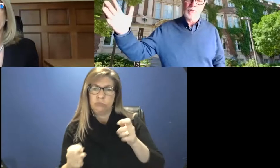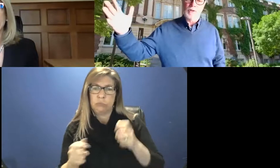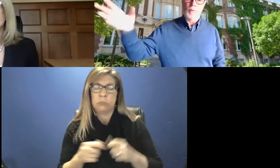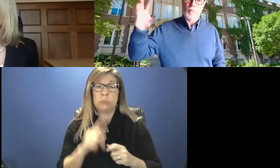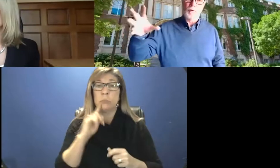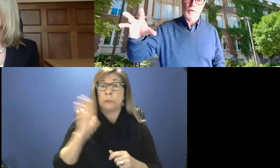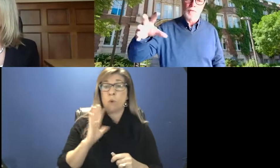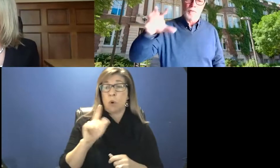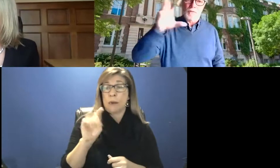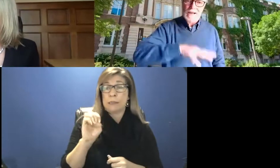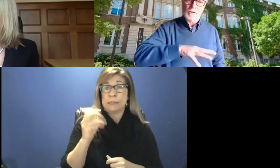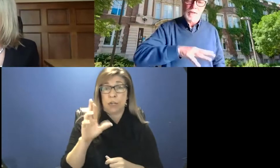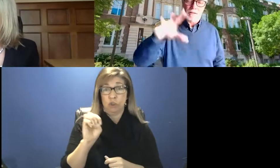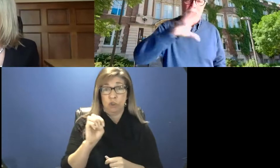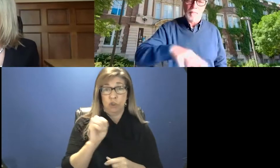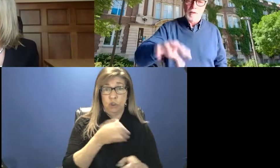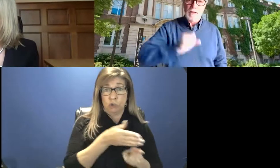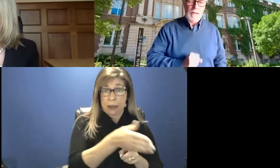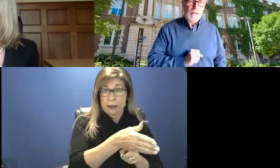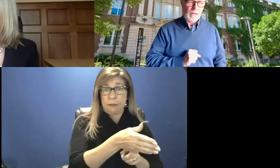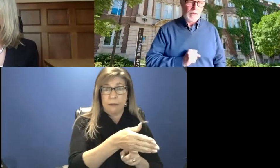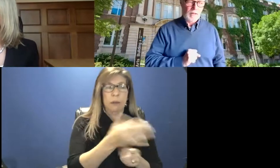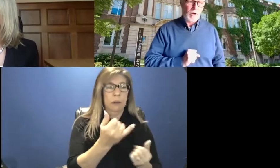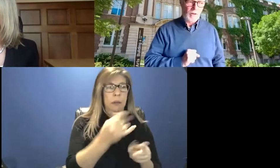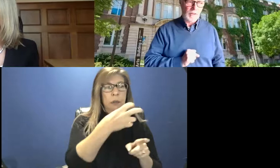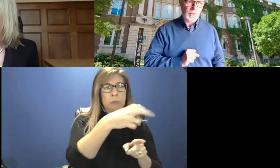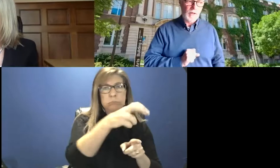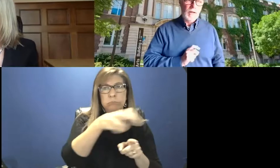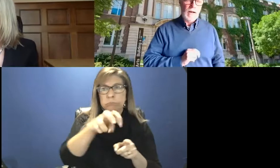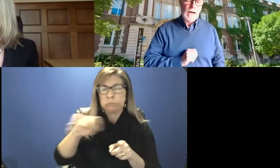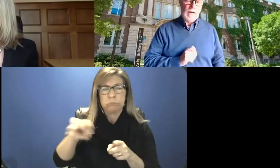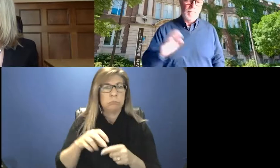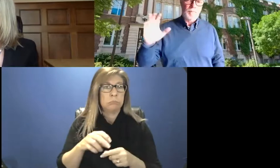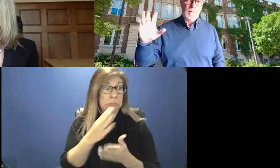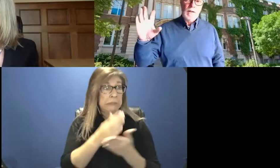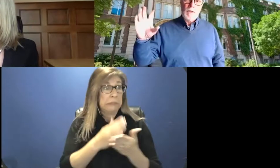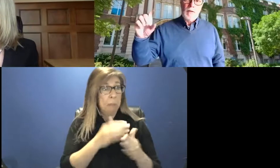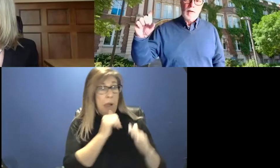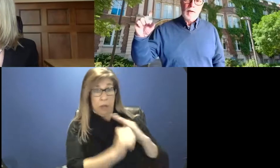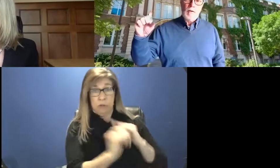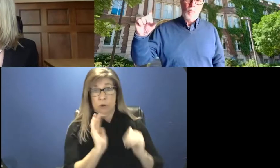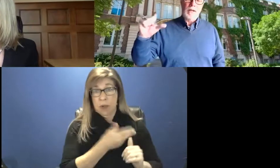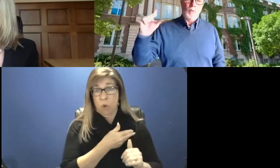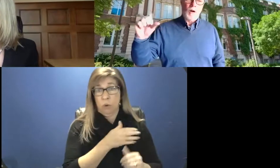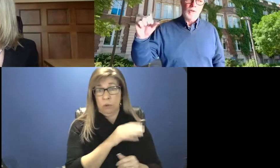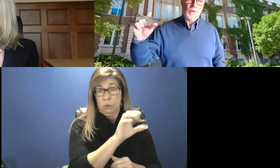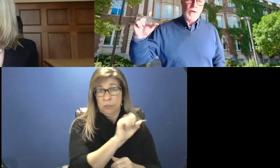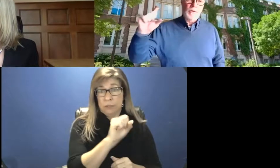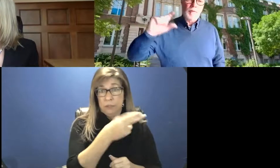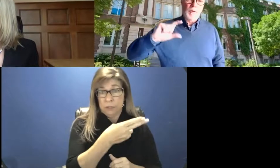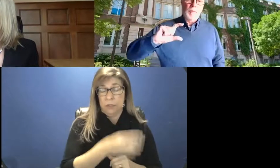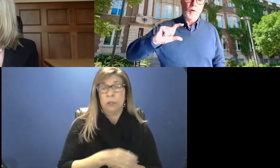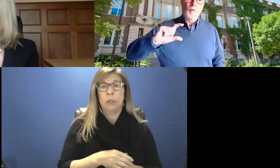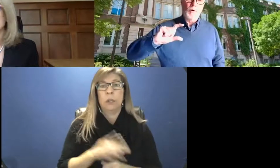extension were moved to different faculties. Some of them in, in, in this college, um, Wendy Rogers,